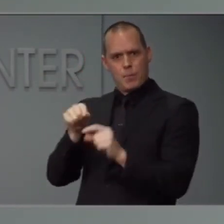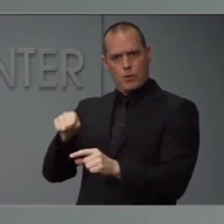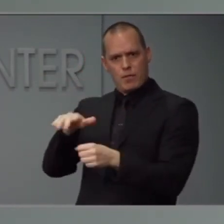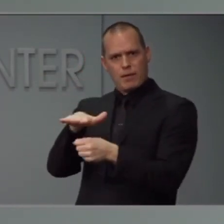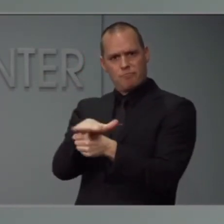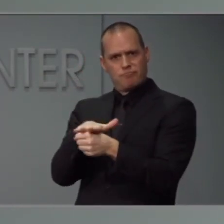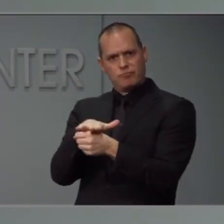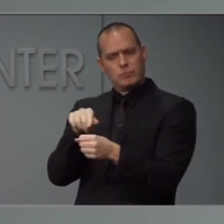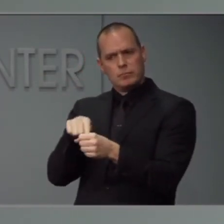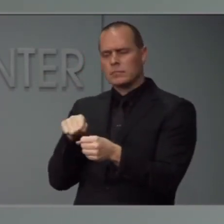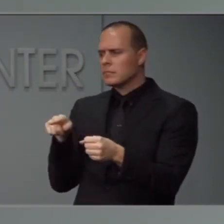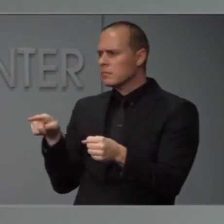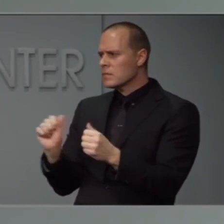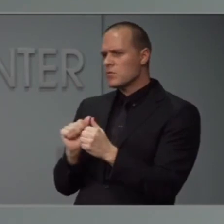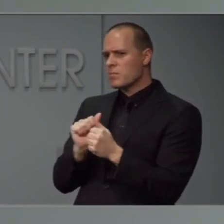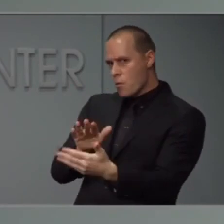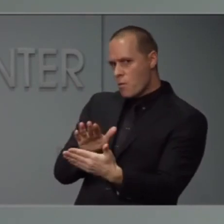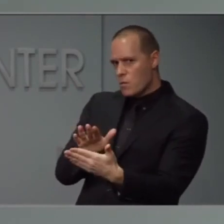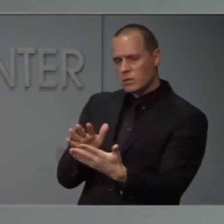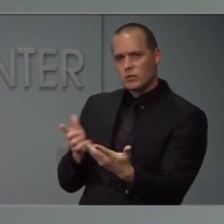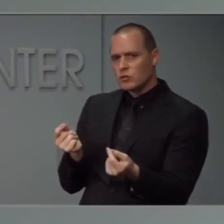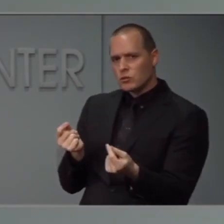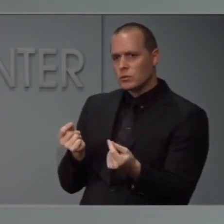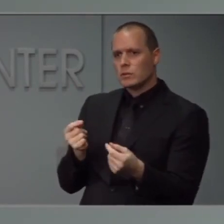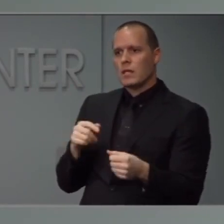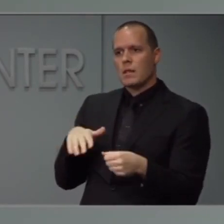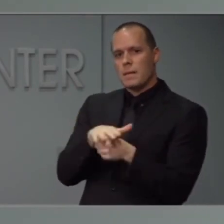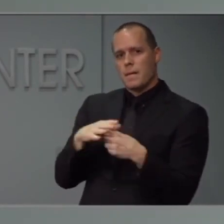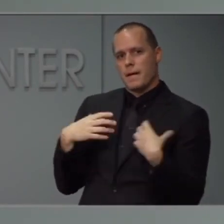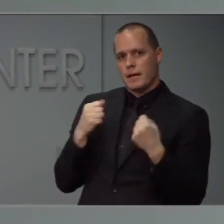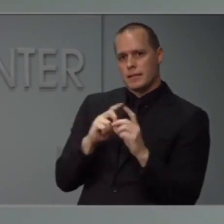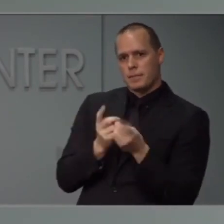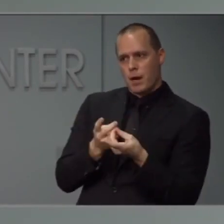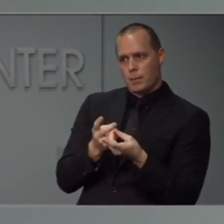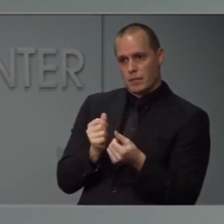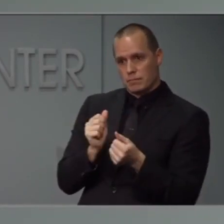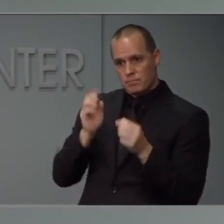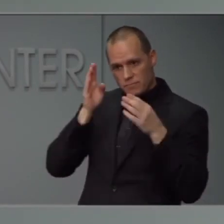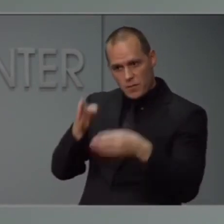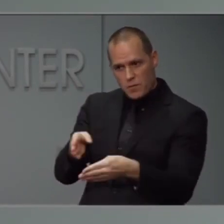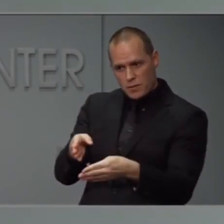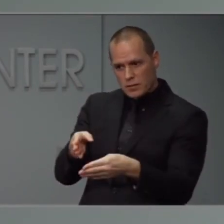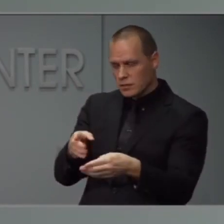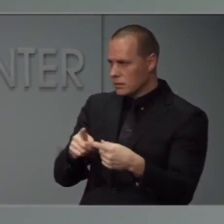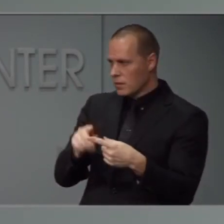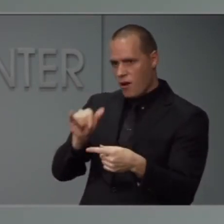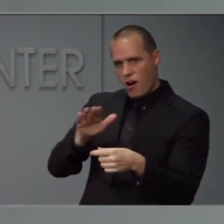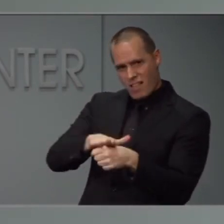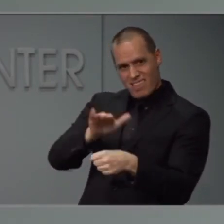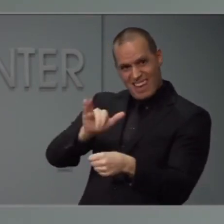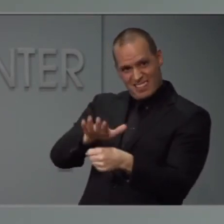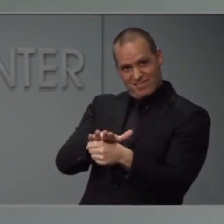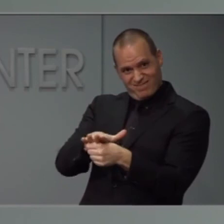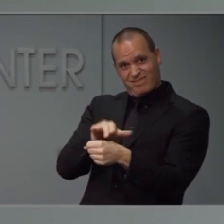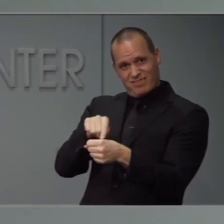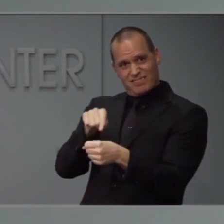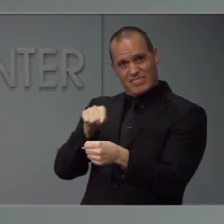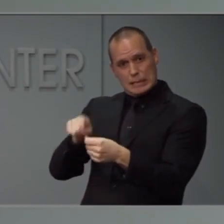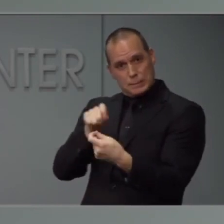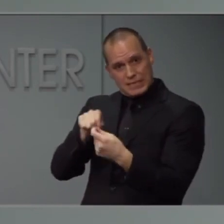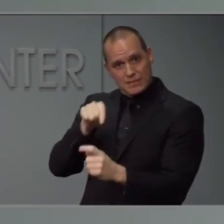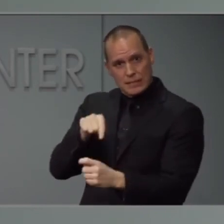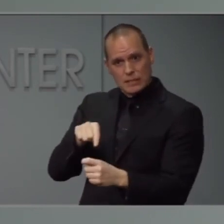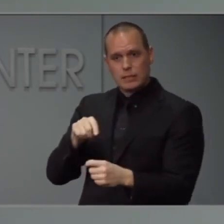done specifically by the local health department or by the state to address that? Yeah, thanks for that